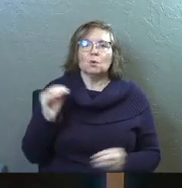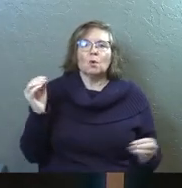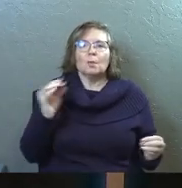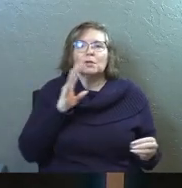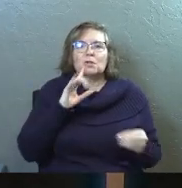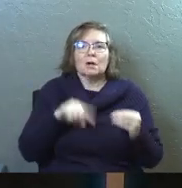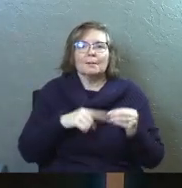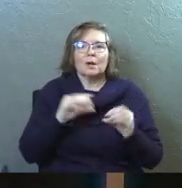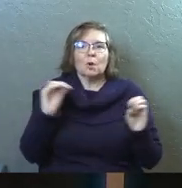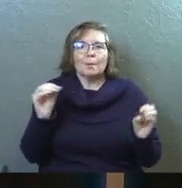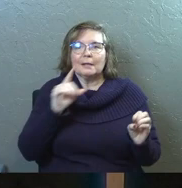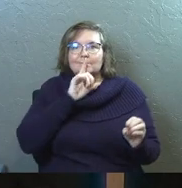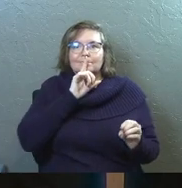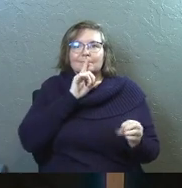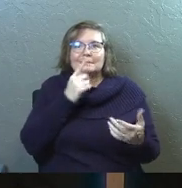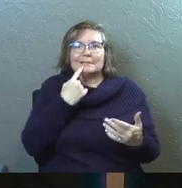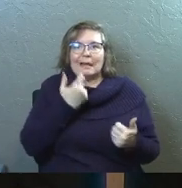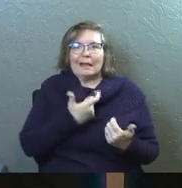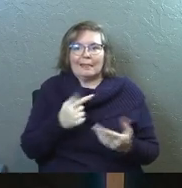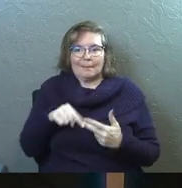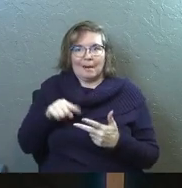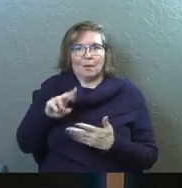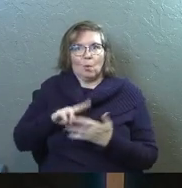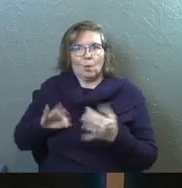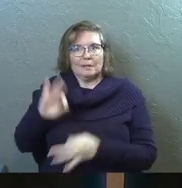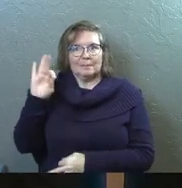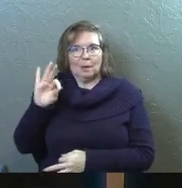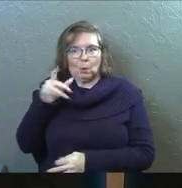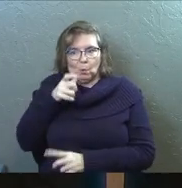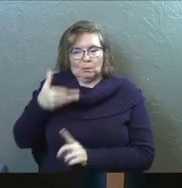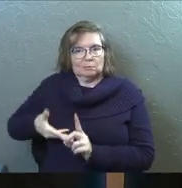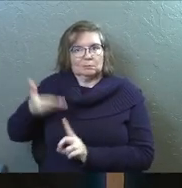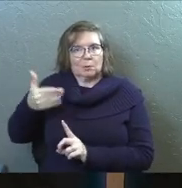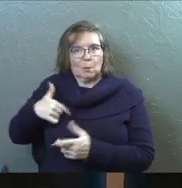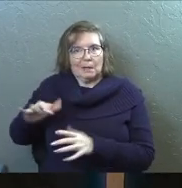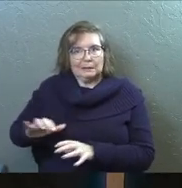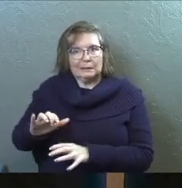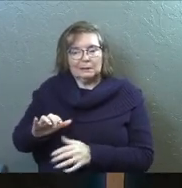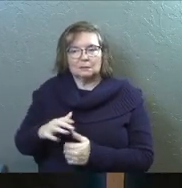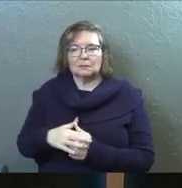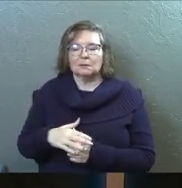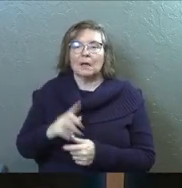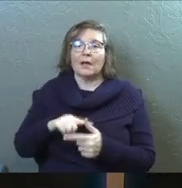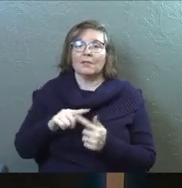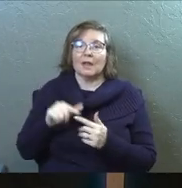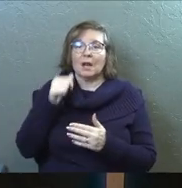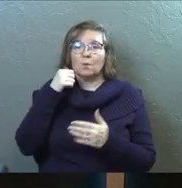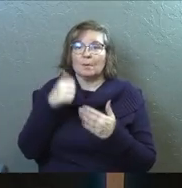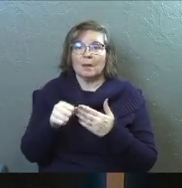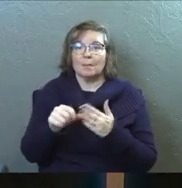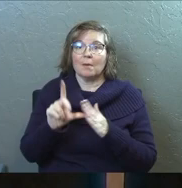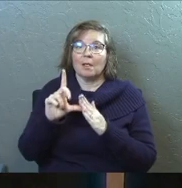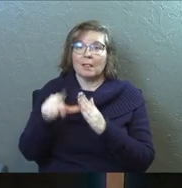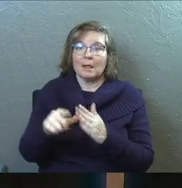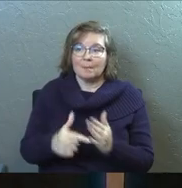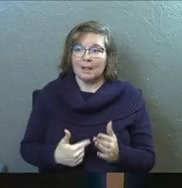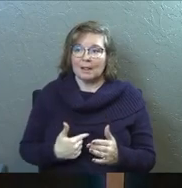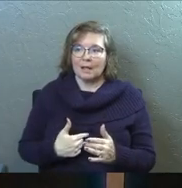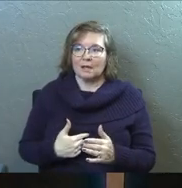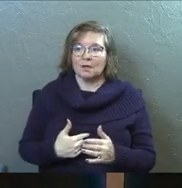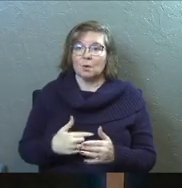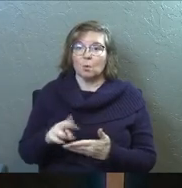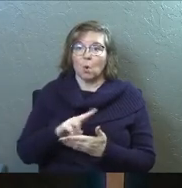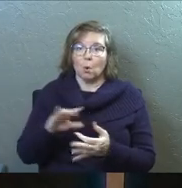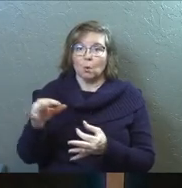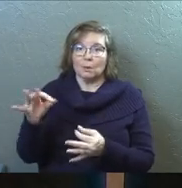nobody talked about him. Nobody said anything. Nobody talked about who he was or what he did. And then I remember in this season of my life where he was